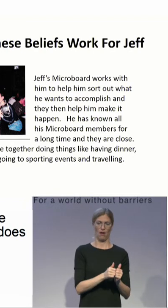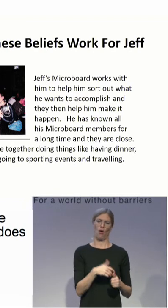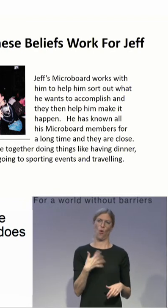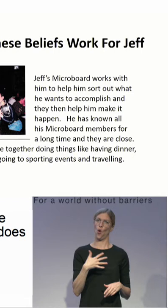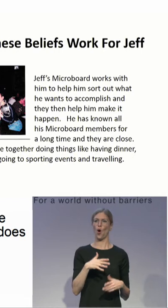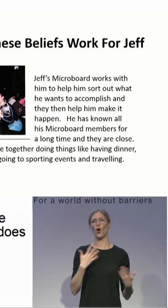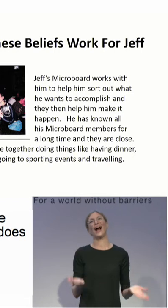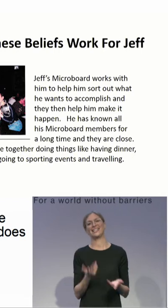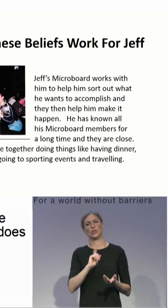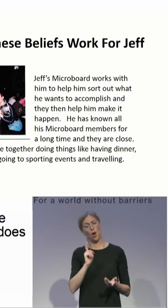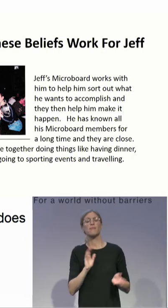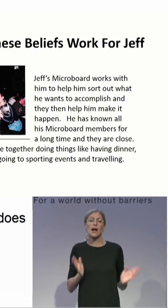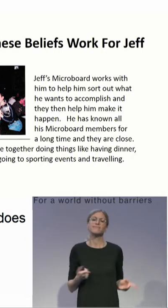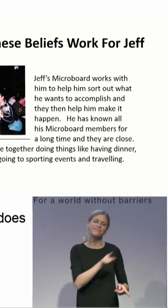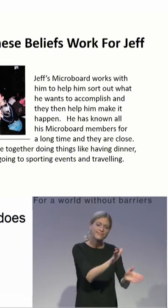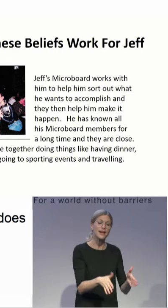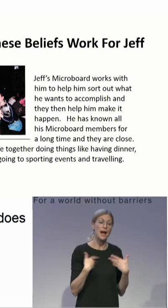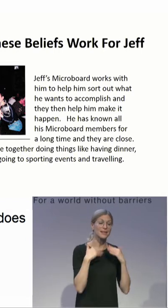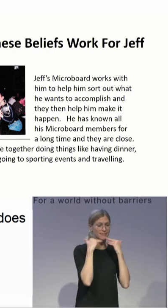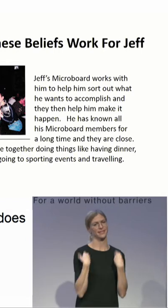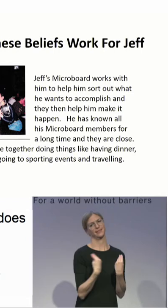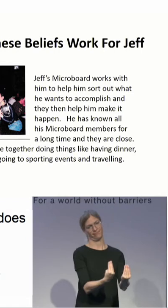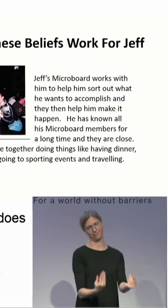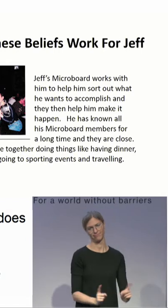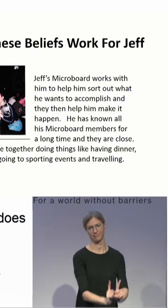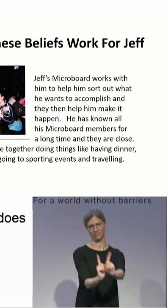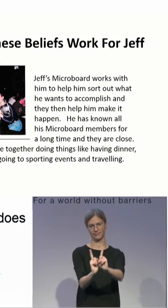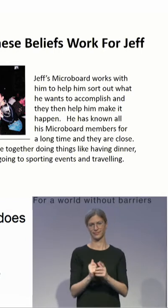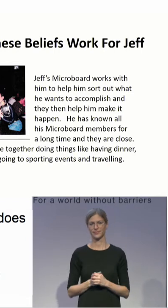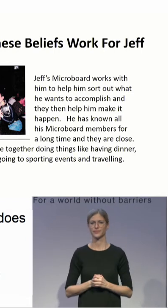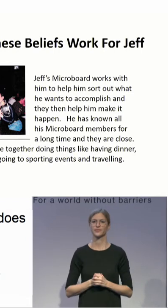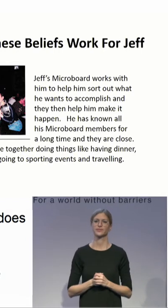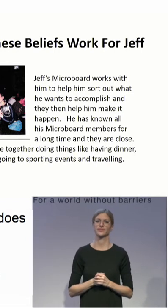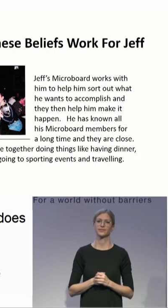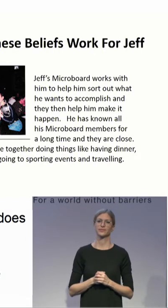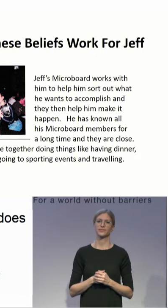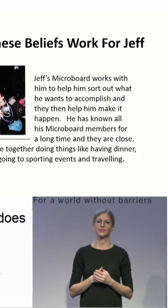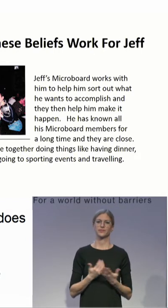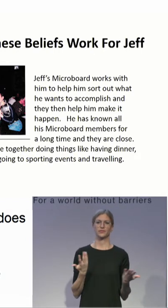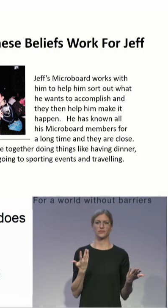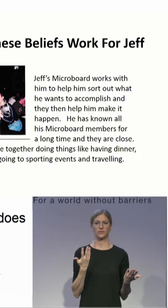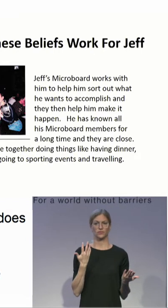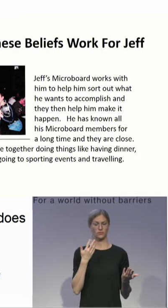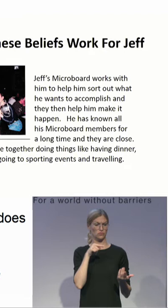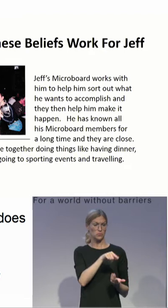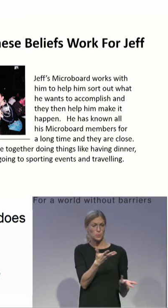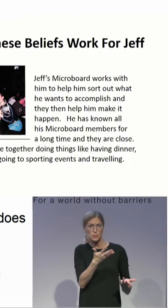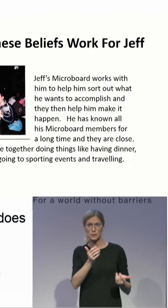also uses his microboard members to help him with fun stuff like sports and things like that, help him with communications.